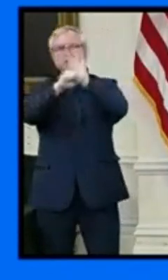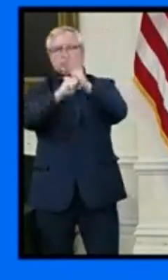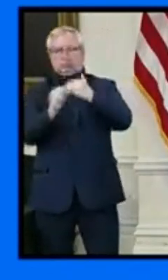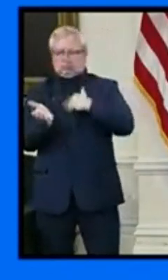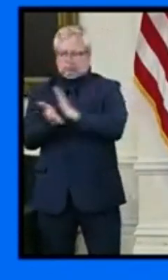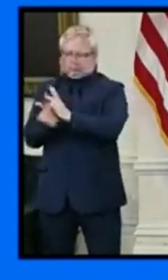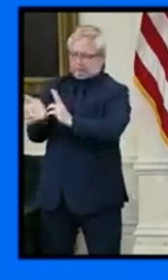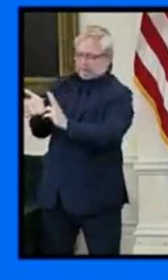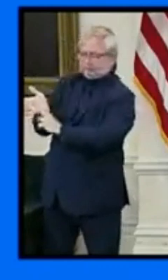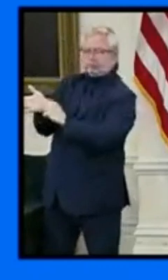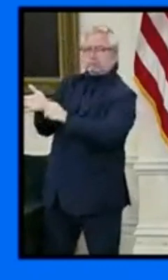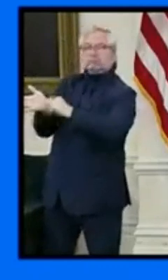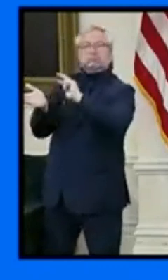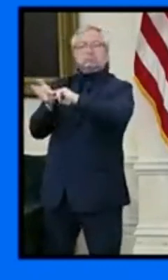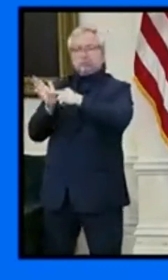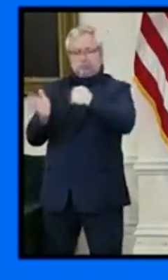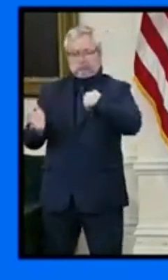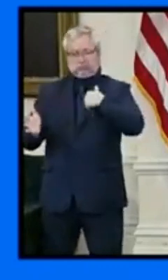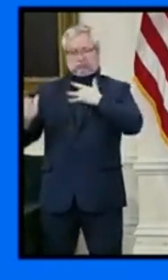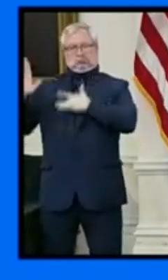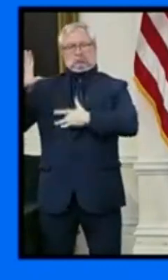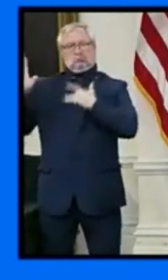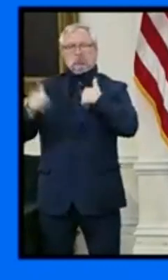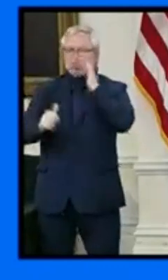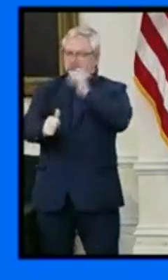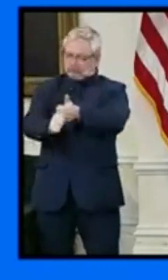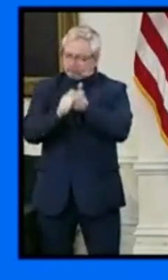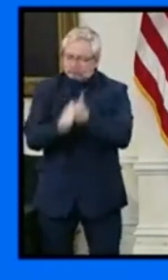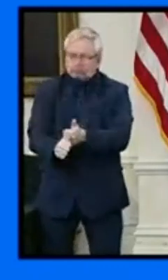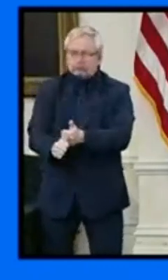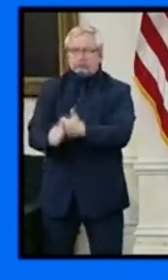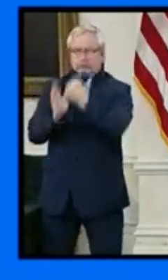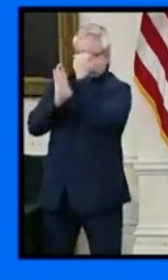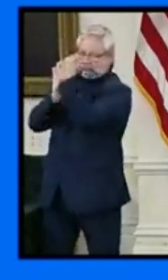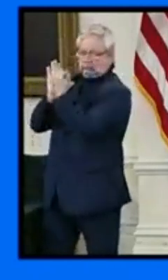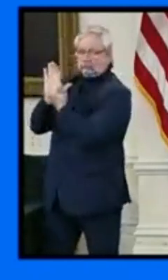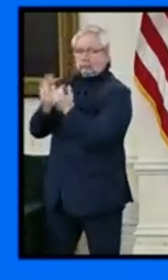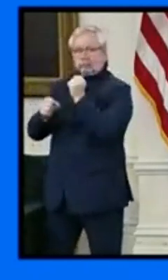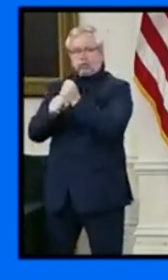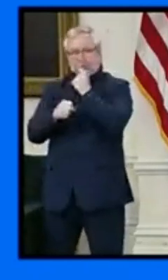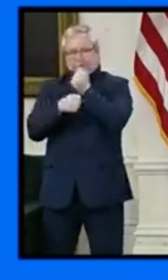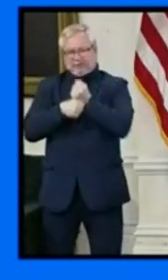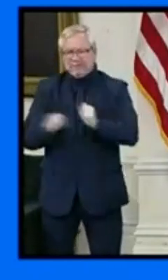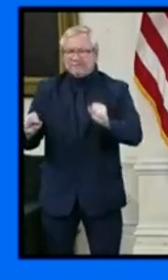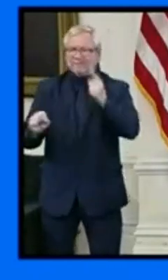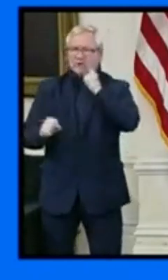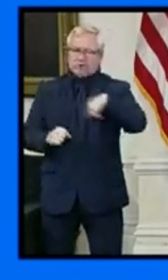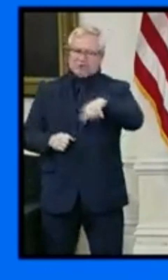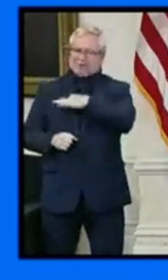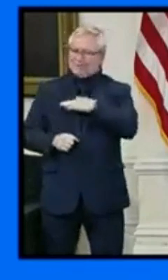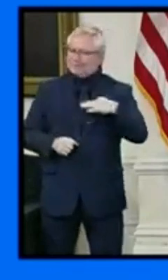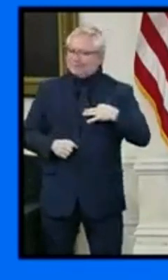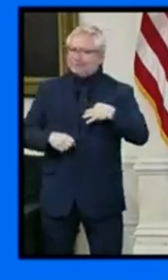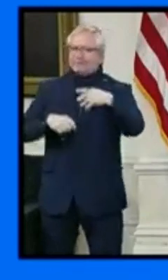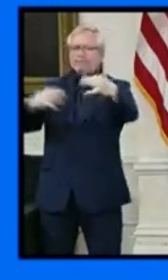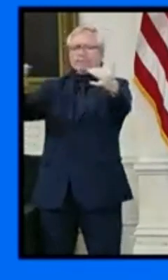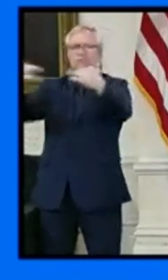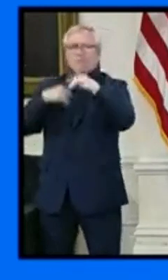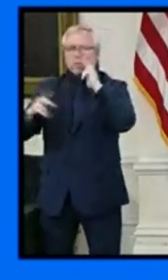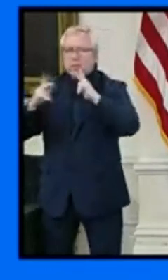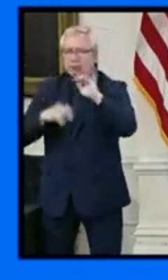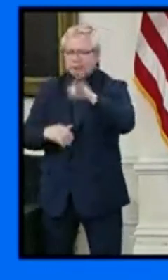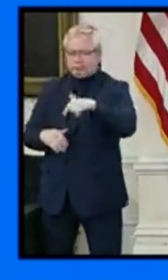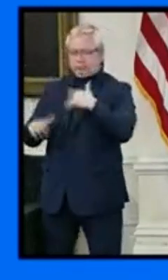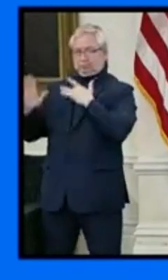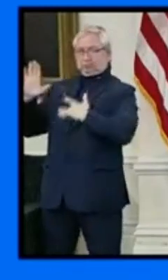guidelines in order to keep Marylanders safe. This Back to Business pledge can be printed and posted on